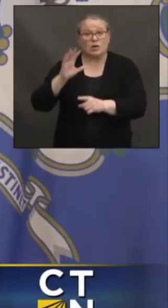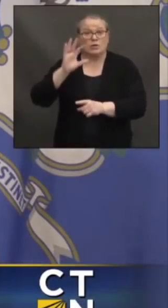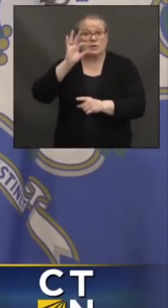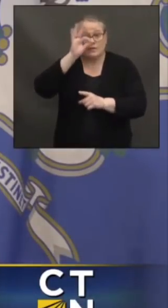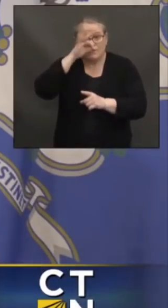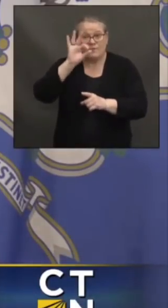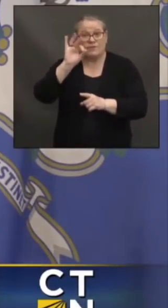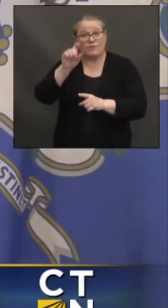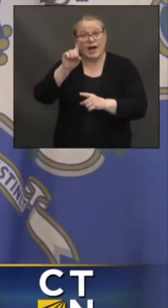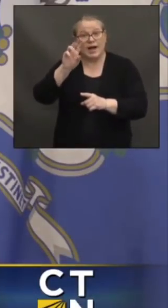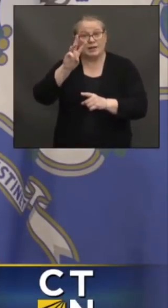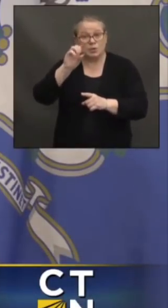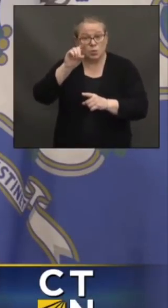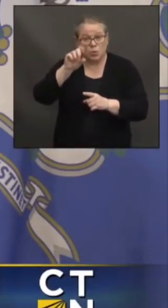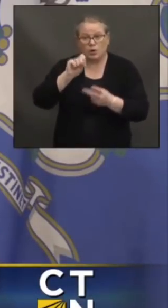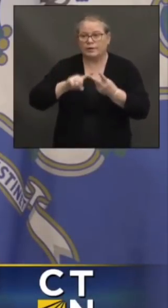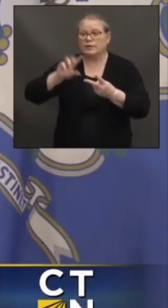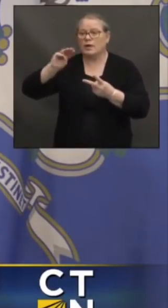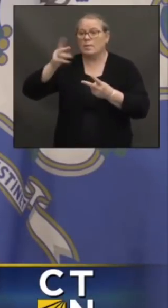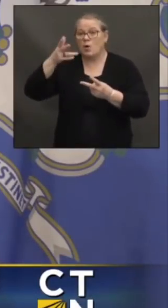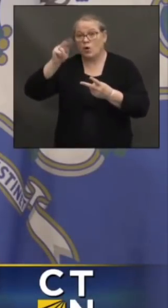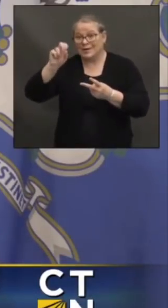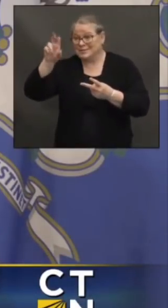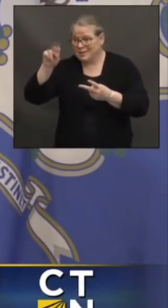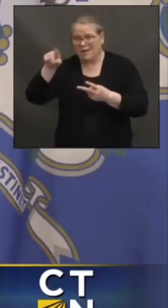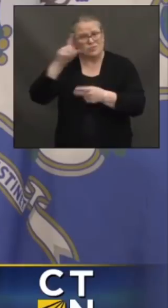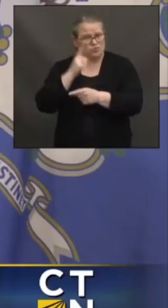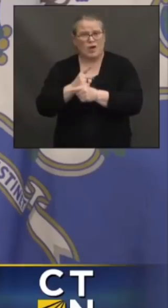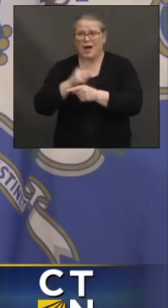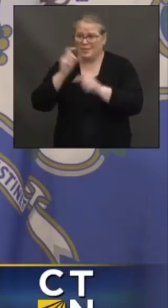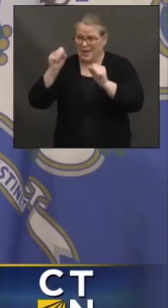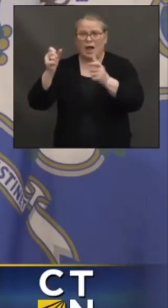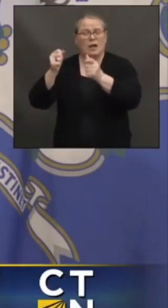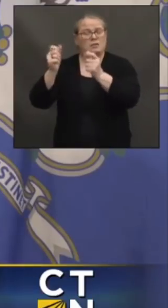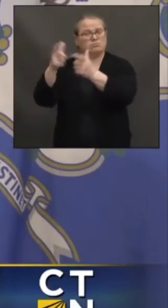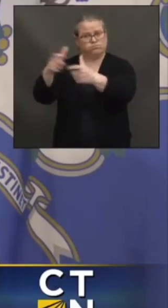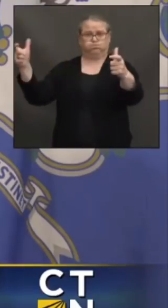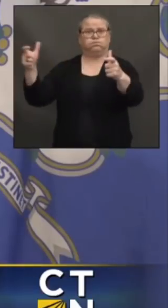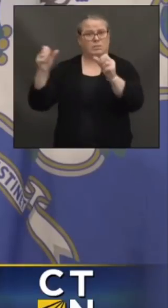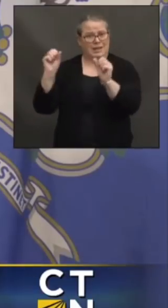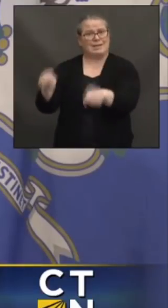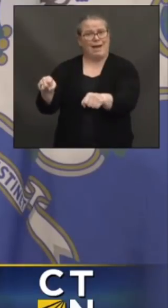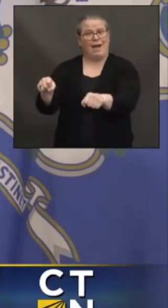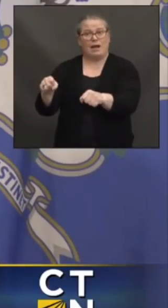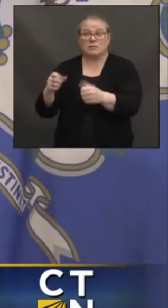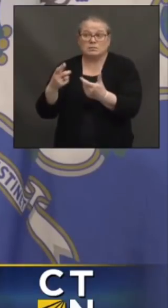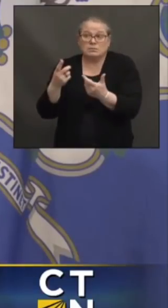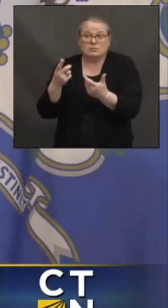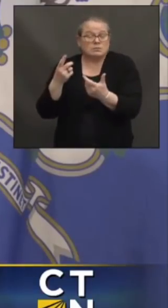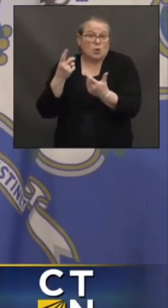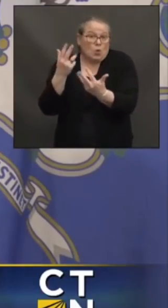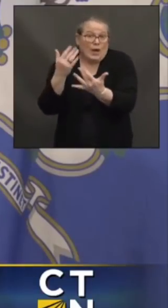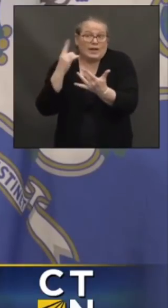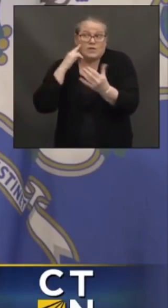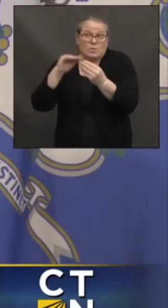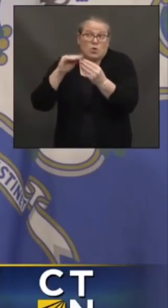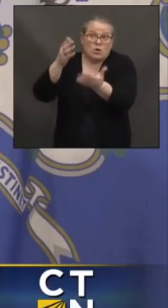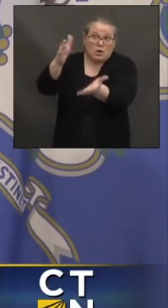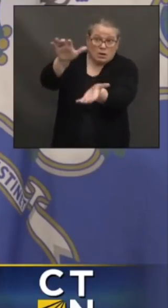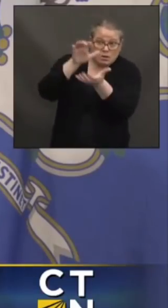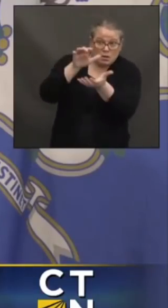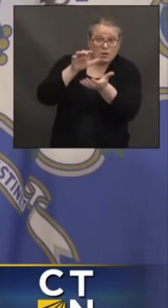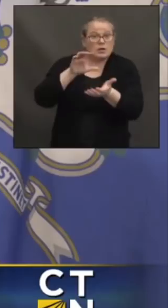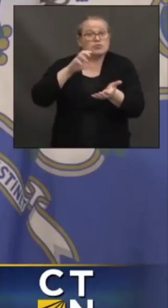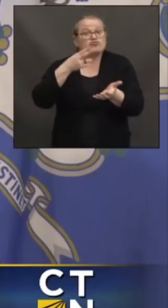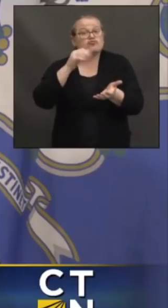supply. And right now there's still demand for that. So, Chris Murphy, anything you do down in Washington, D.C. to speed up supply? We'd sure appreciate